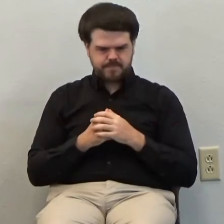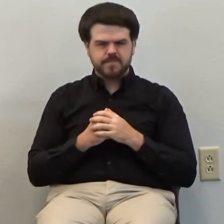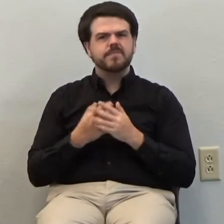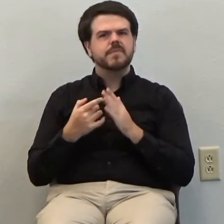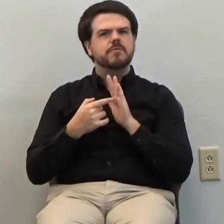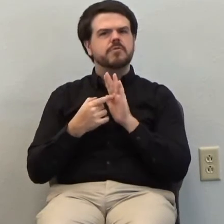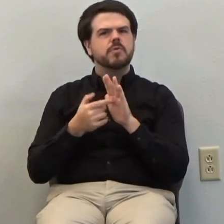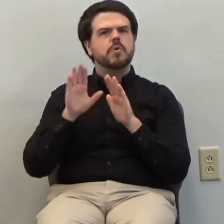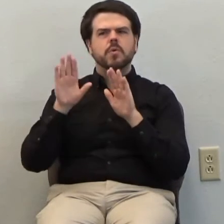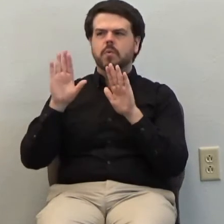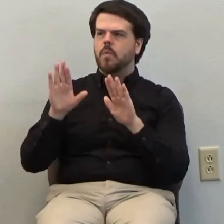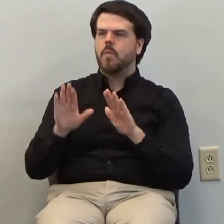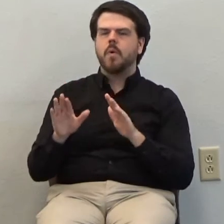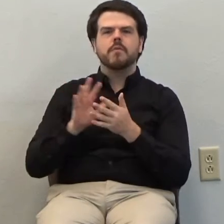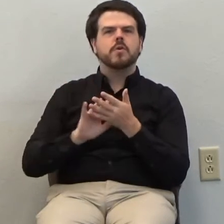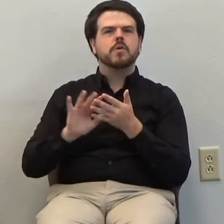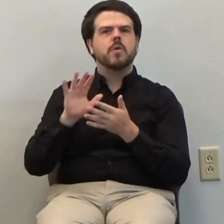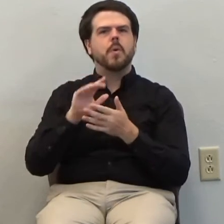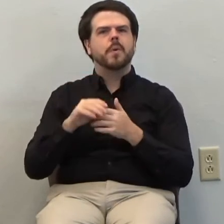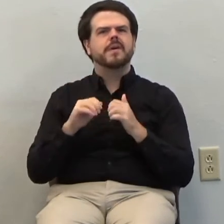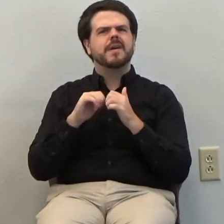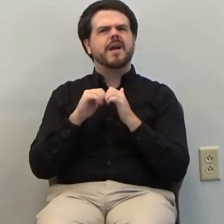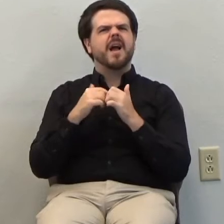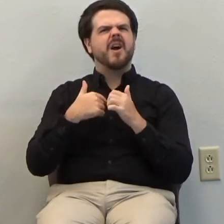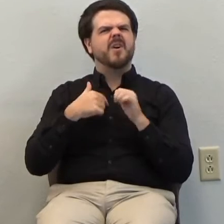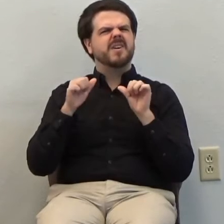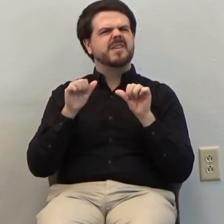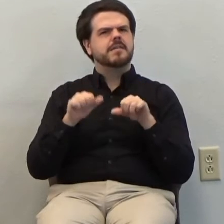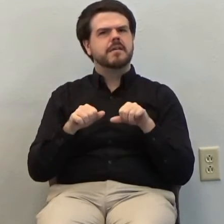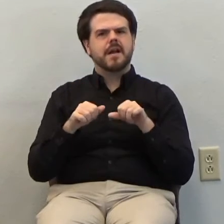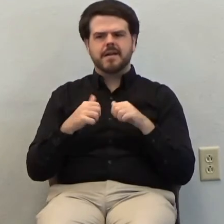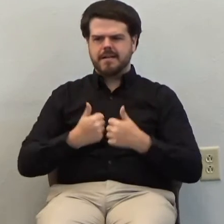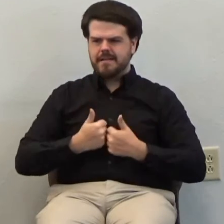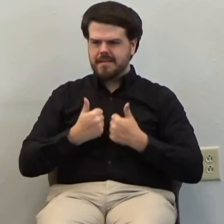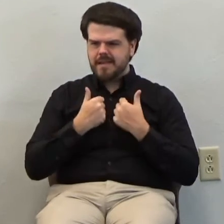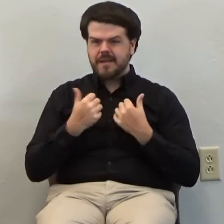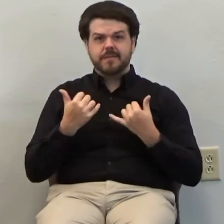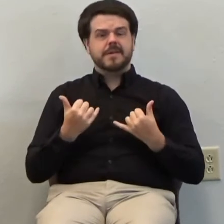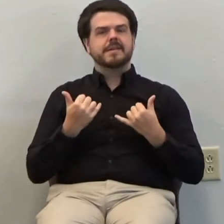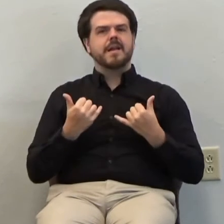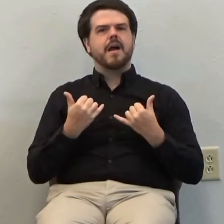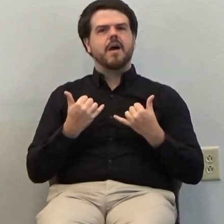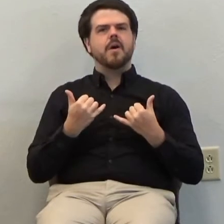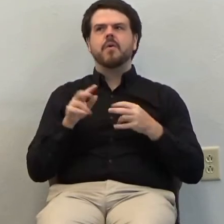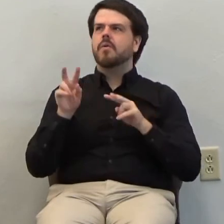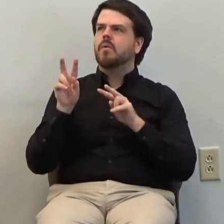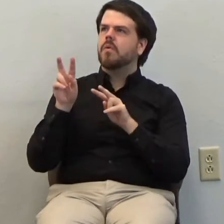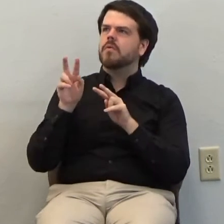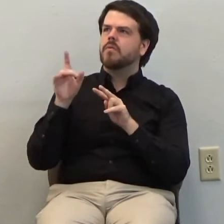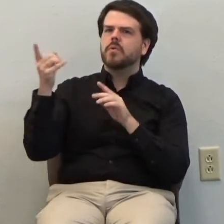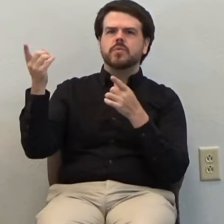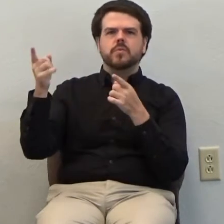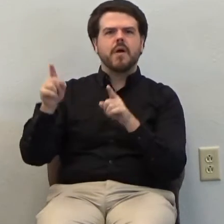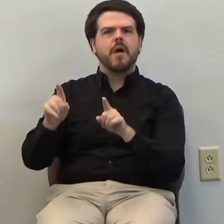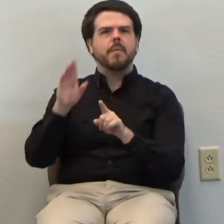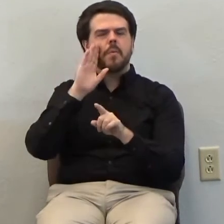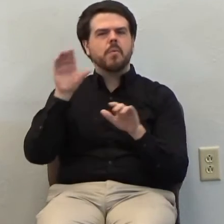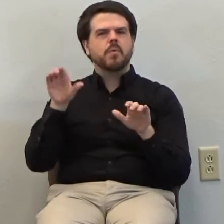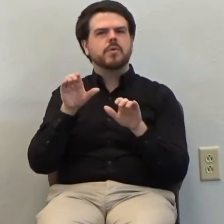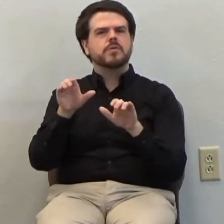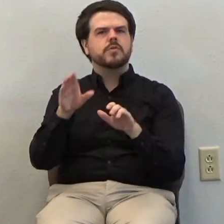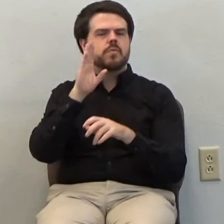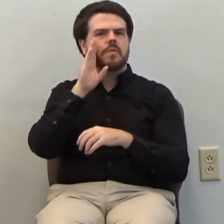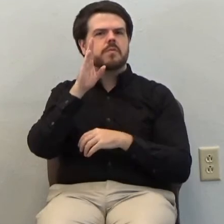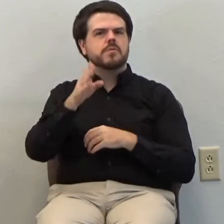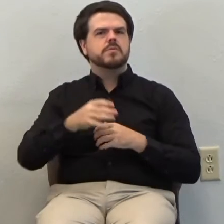glory? This truth that will happen? Oh Lord, how shall I live my life now in light of what You're going to do and in light of what this